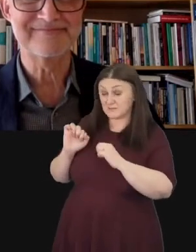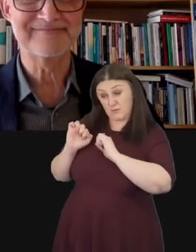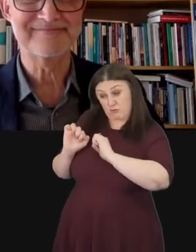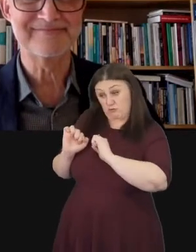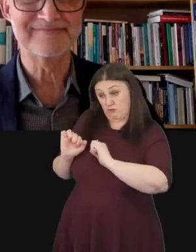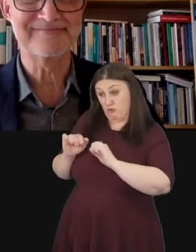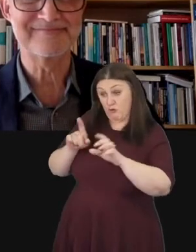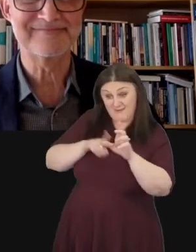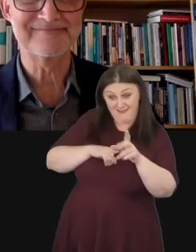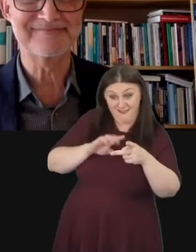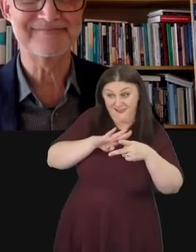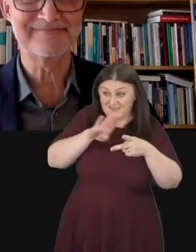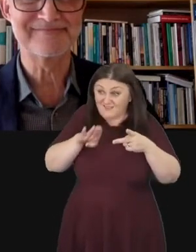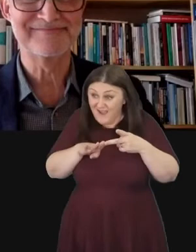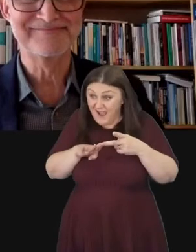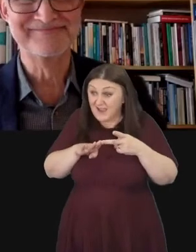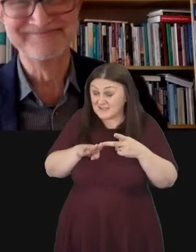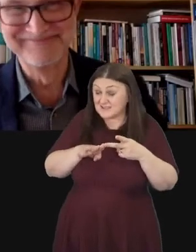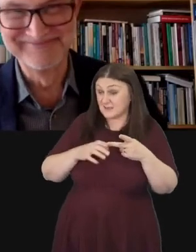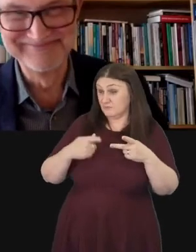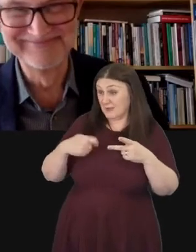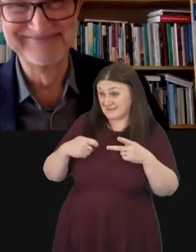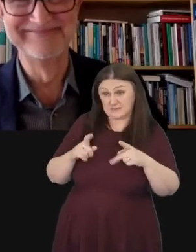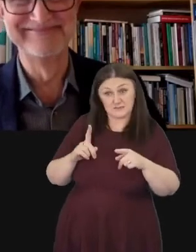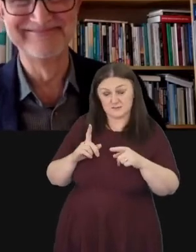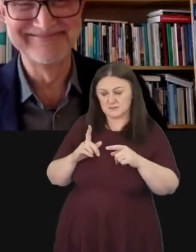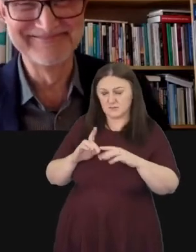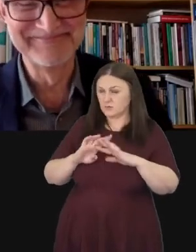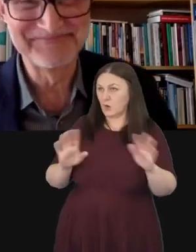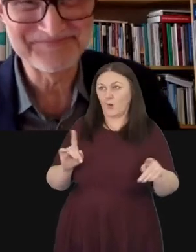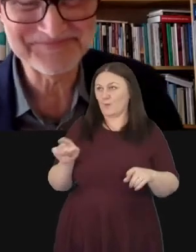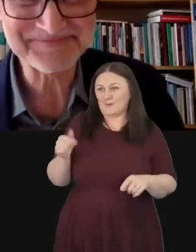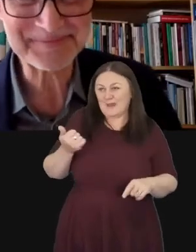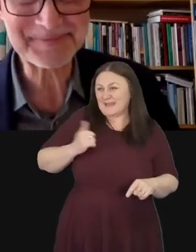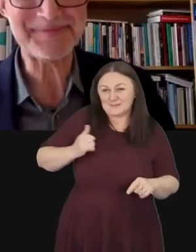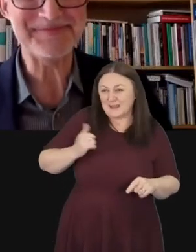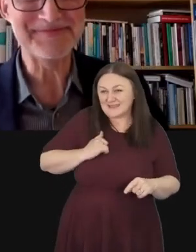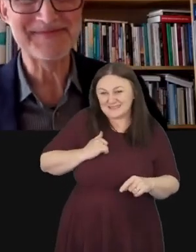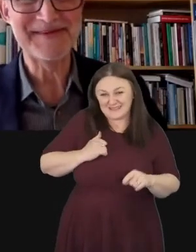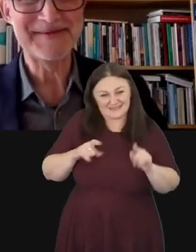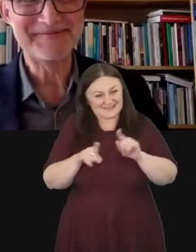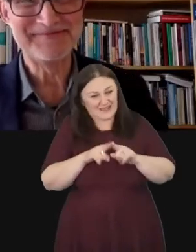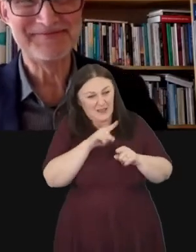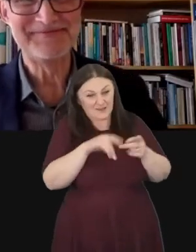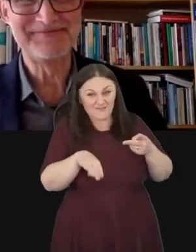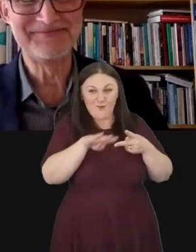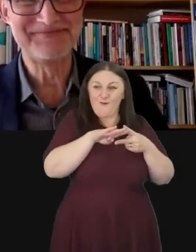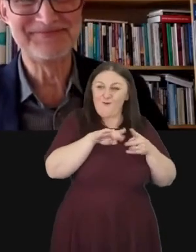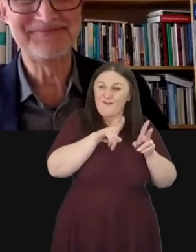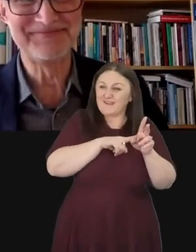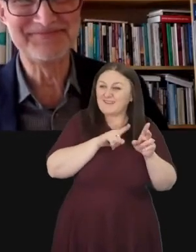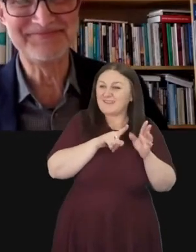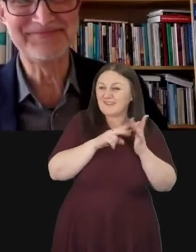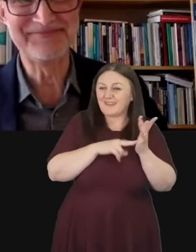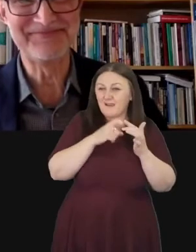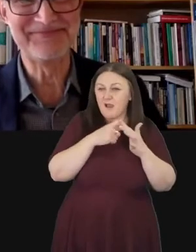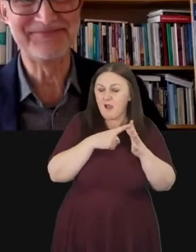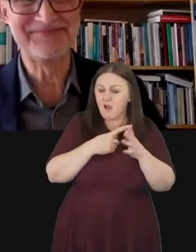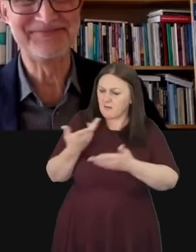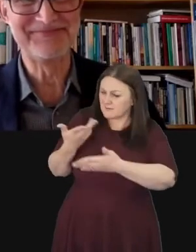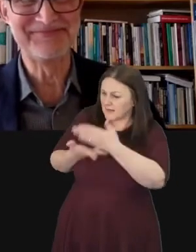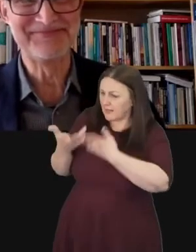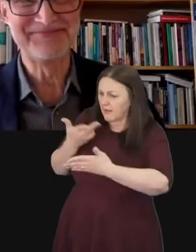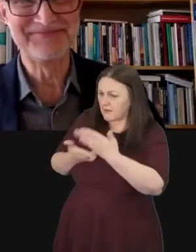has also been nothing like you expected in the same similar ways as it has for Yinka. I'm just wondering if you could tell us a little bit more about